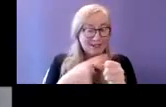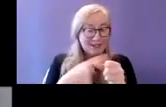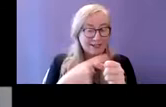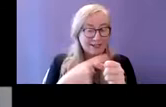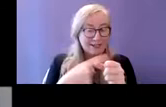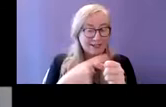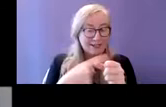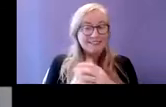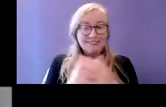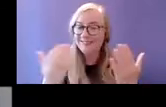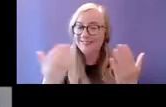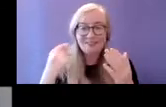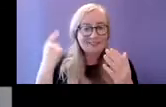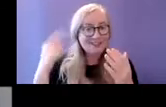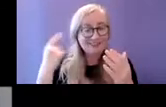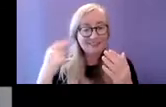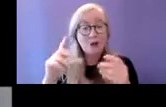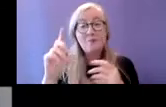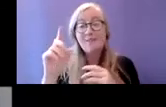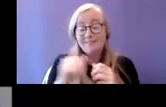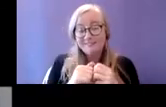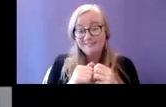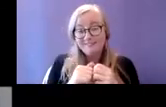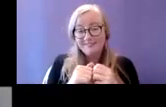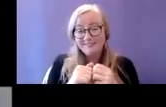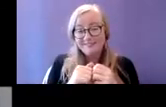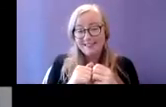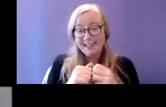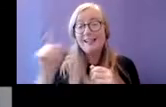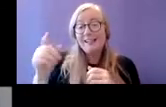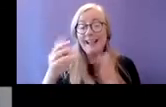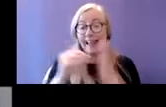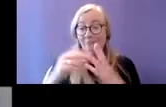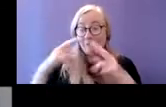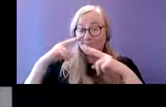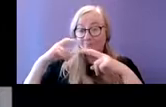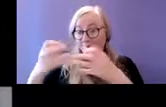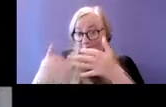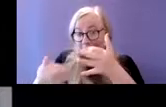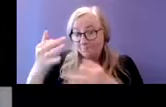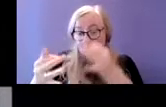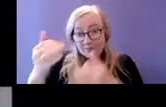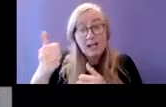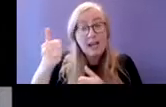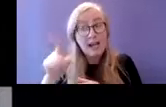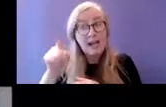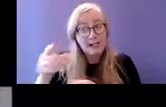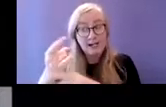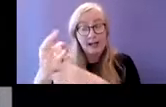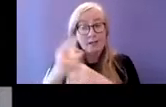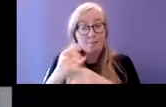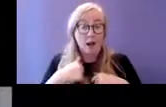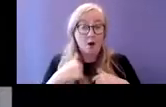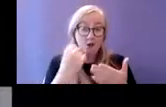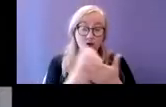and contributed to our study to a huge extent so we're delighted that he's able to speak a few words today